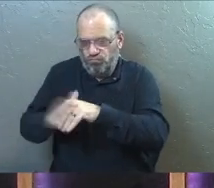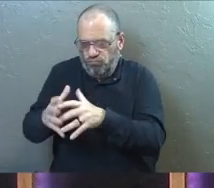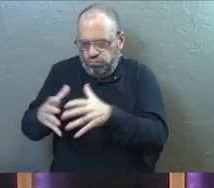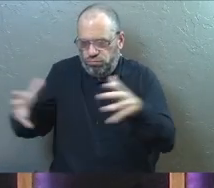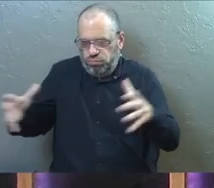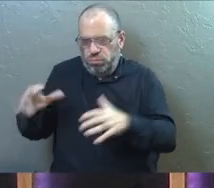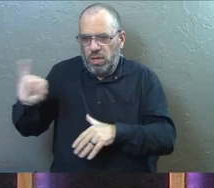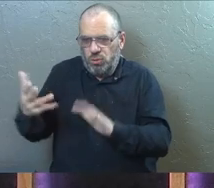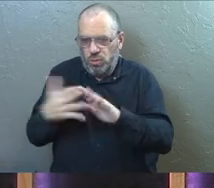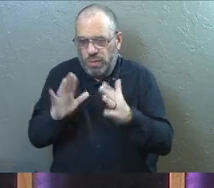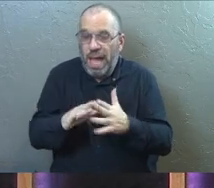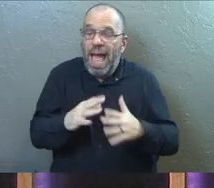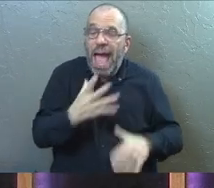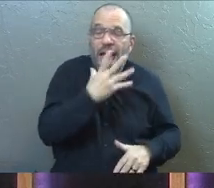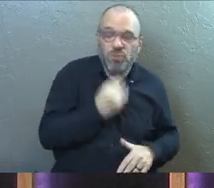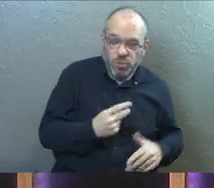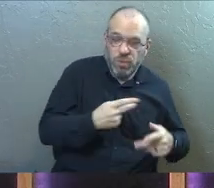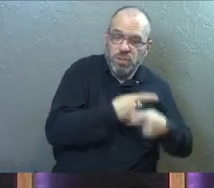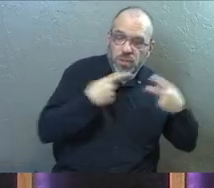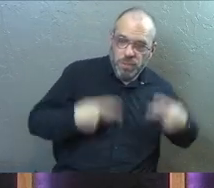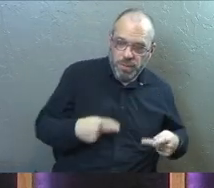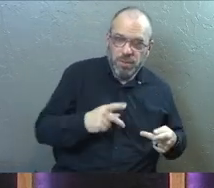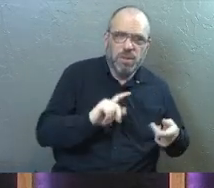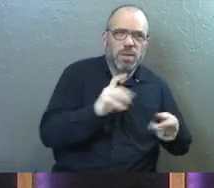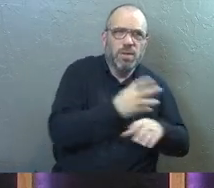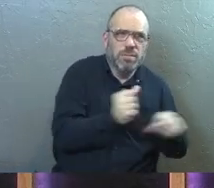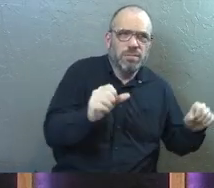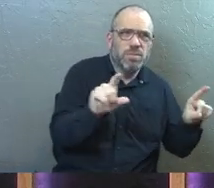and many of the Jewish priests were converted to.